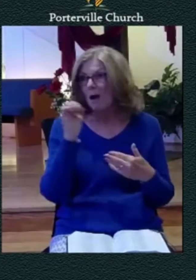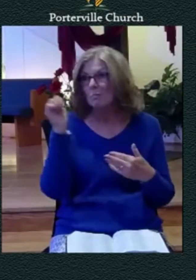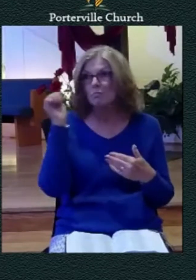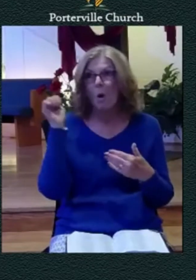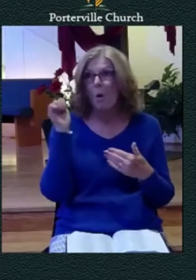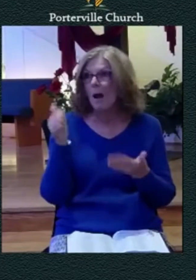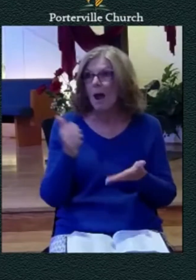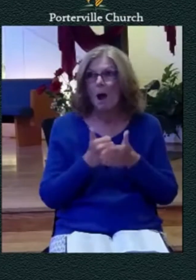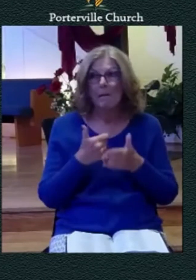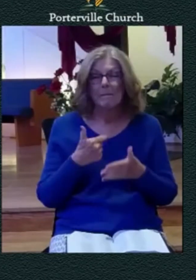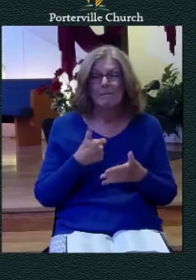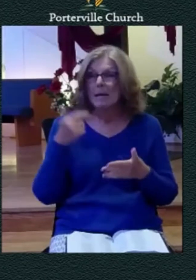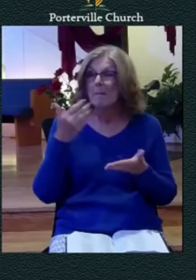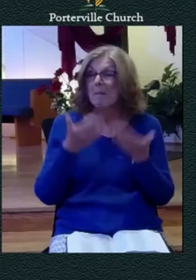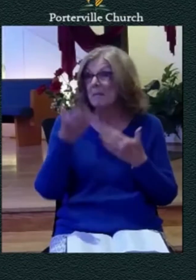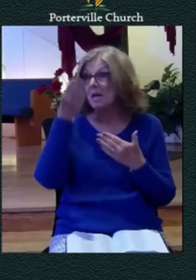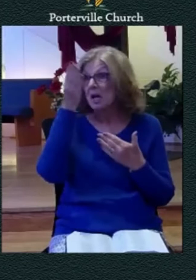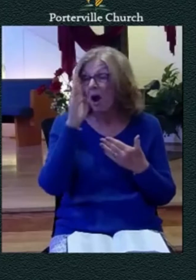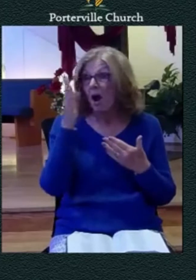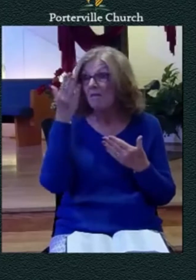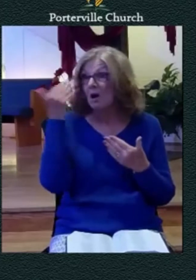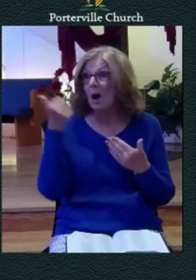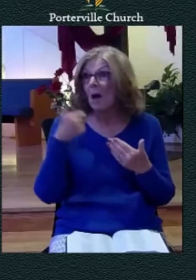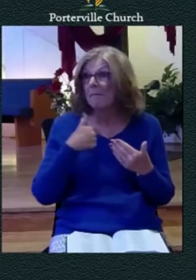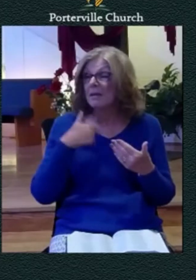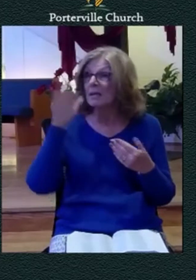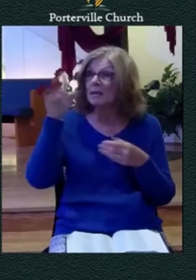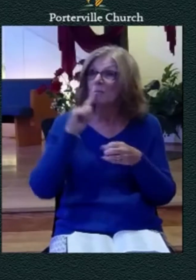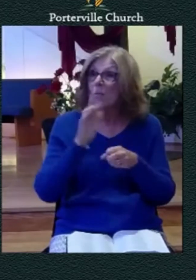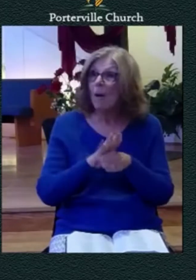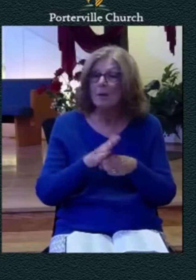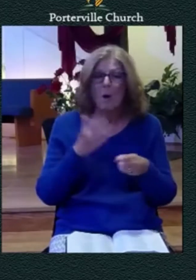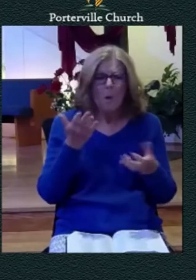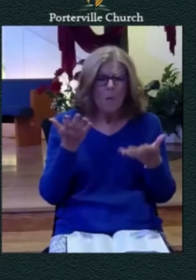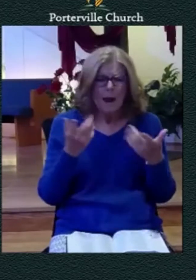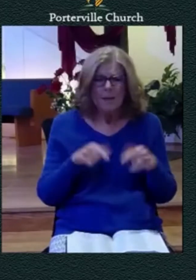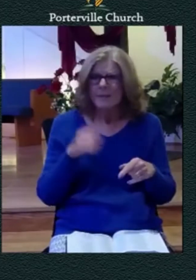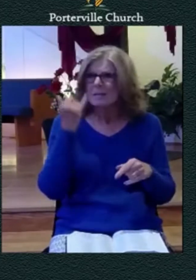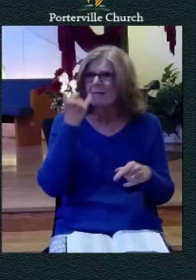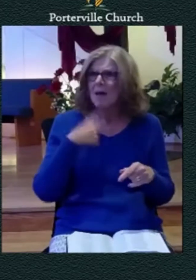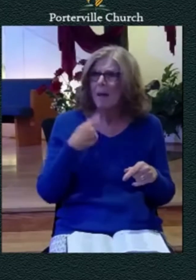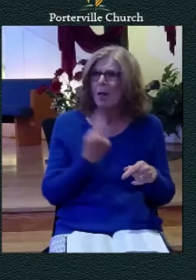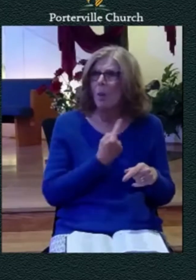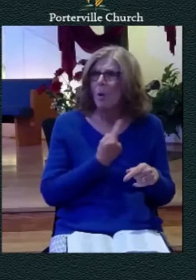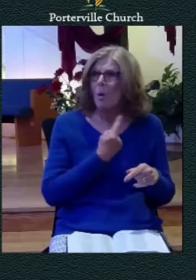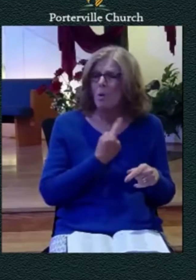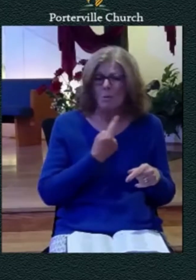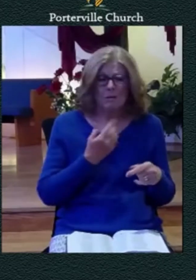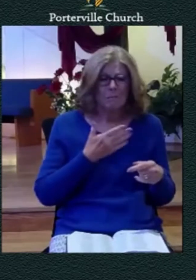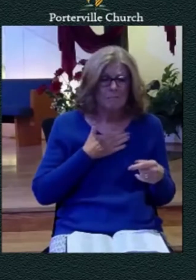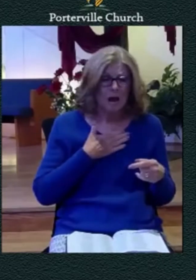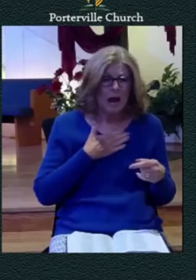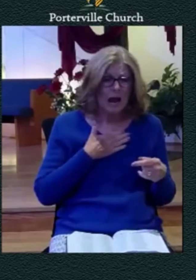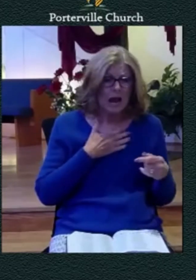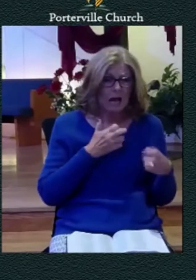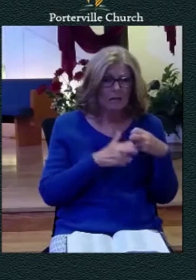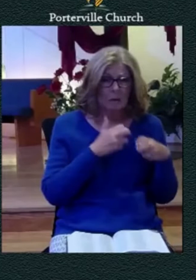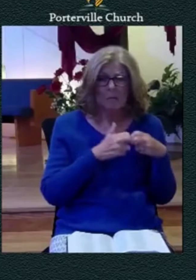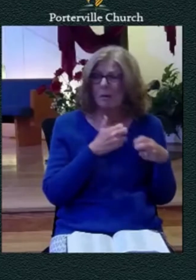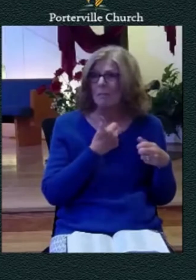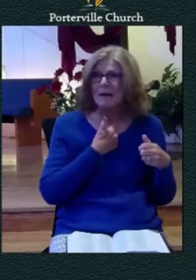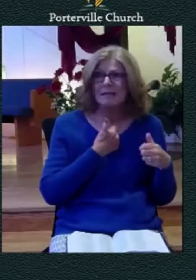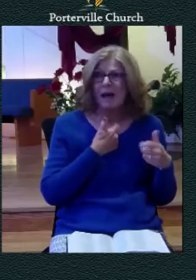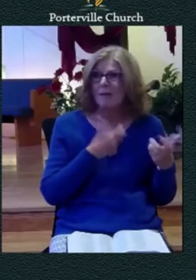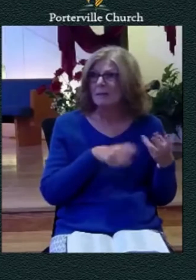promise oh what happens if if i'm alone in this trouble you see these are the kinds of things that